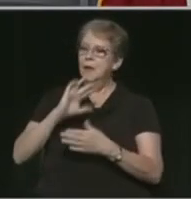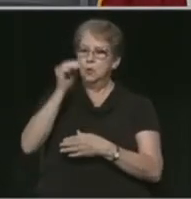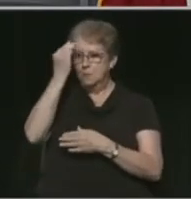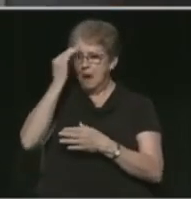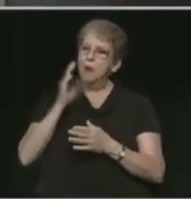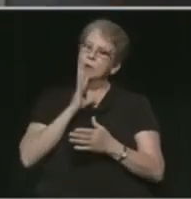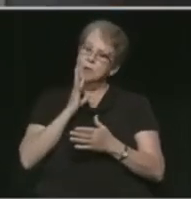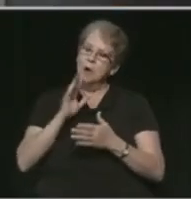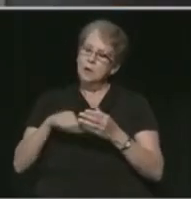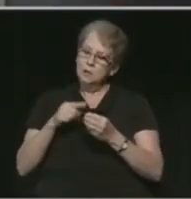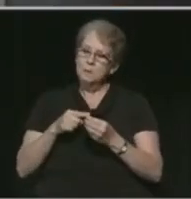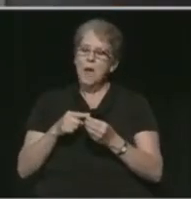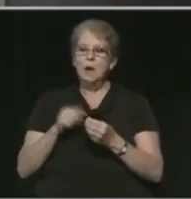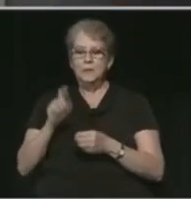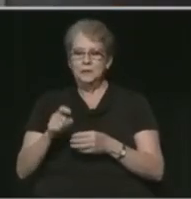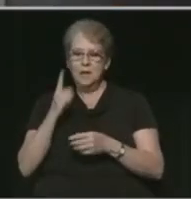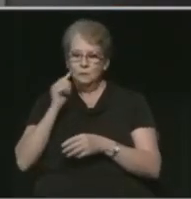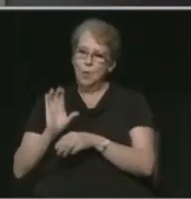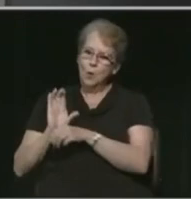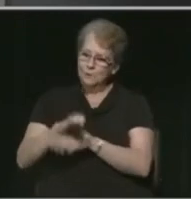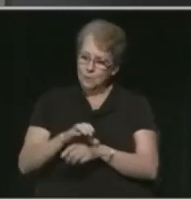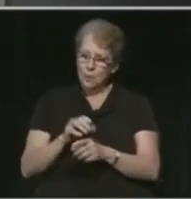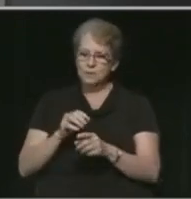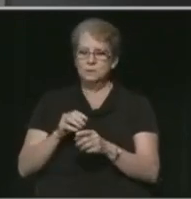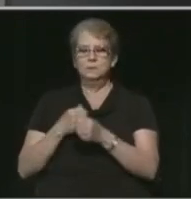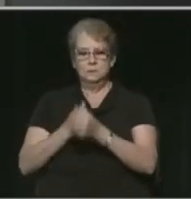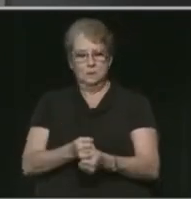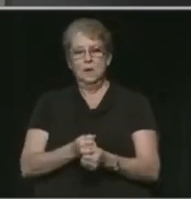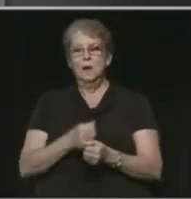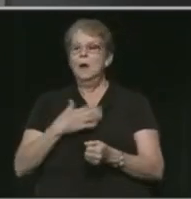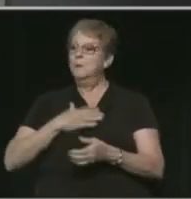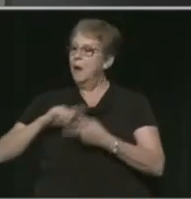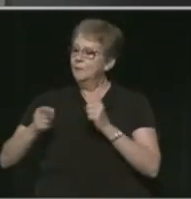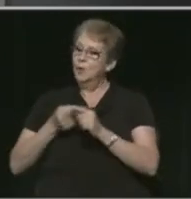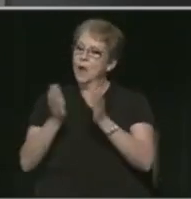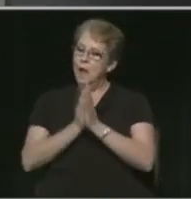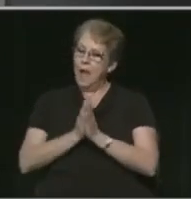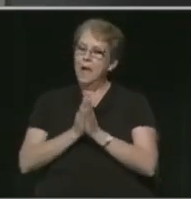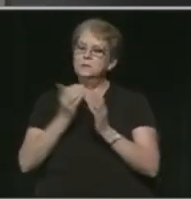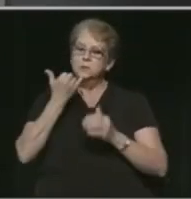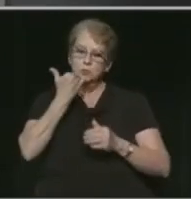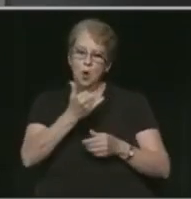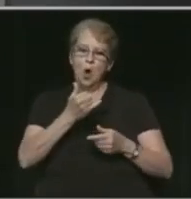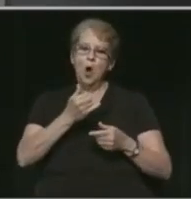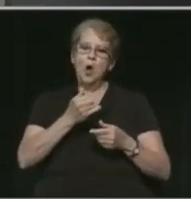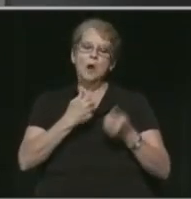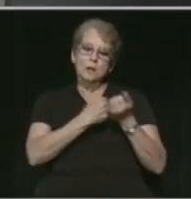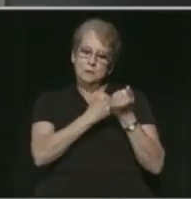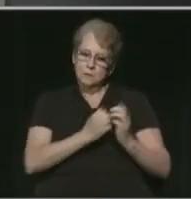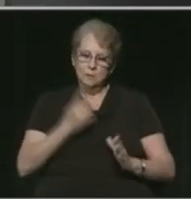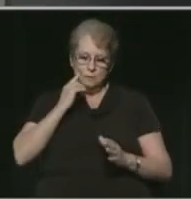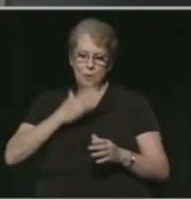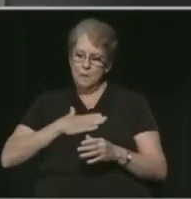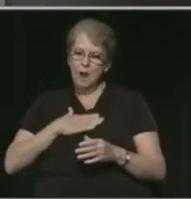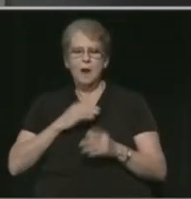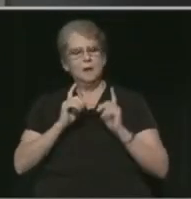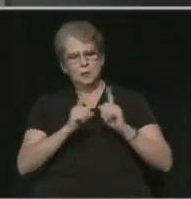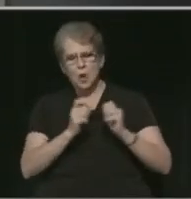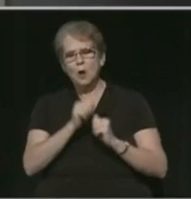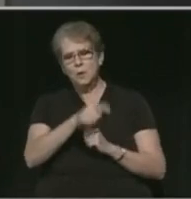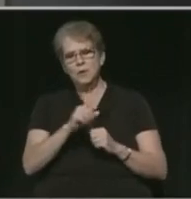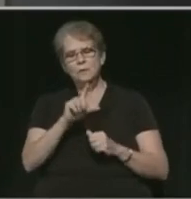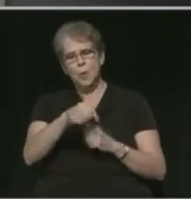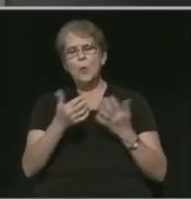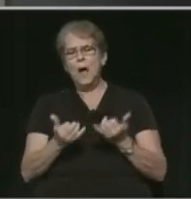you for talking about the need for enforcement. I had a friend ask me to call a constituent of mine. I talked to him for a good while today.